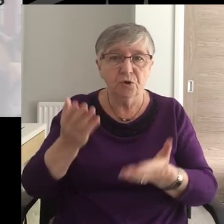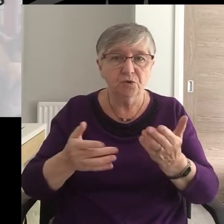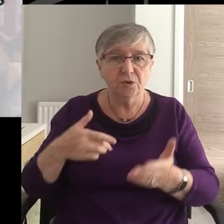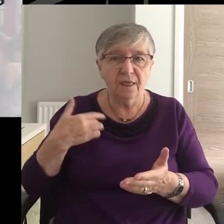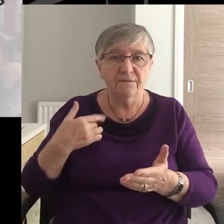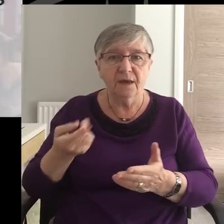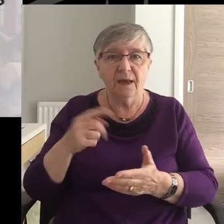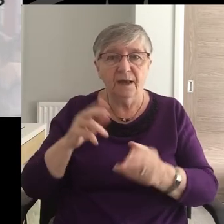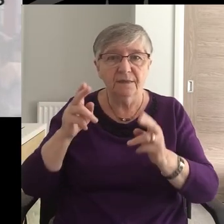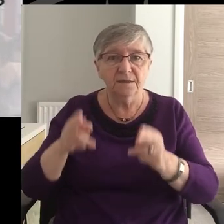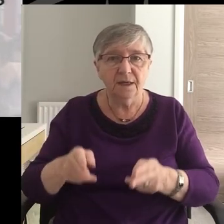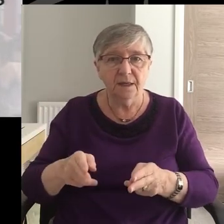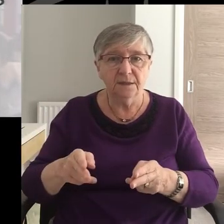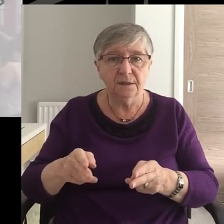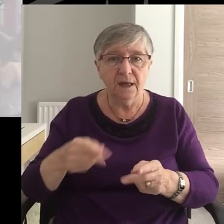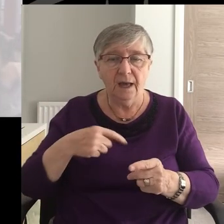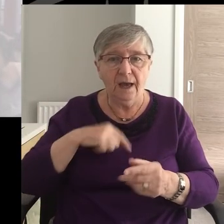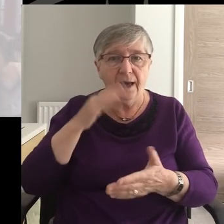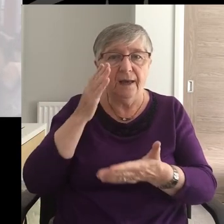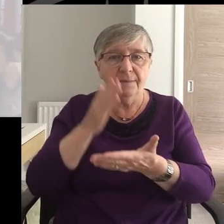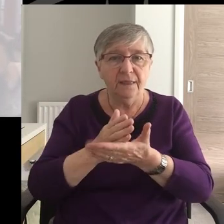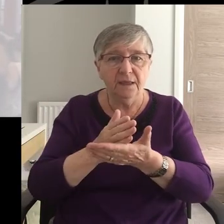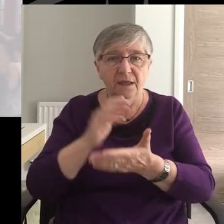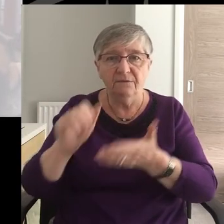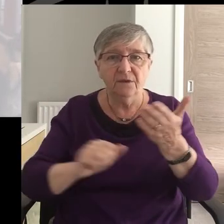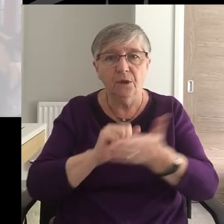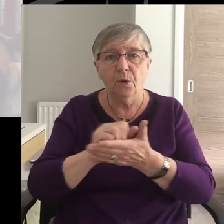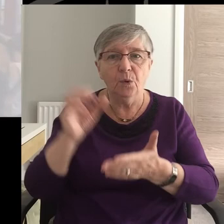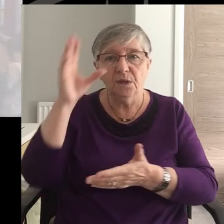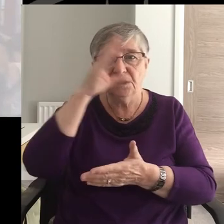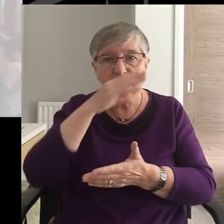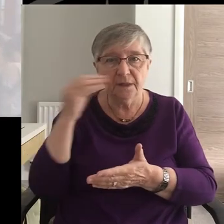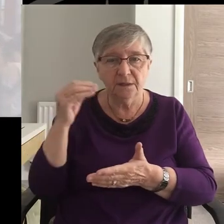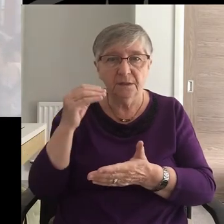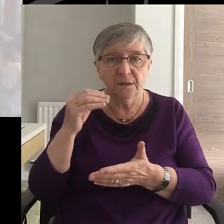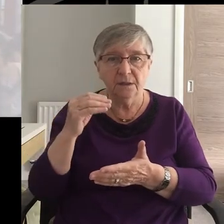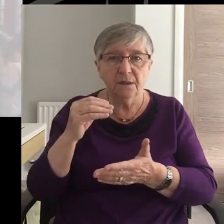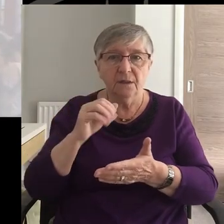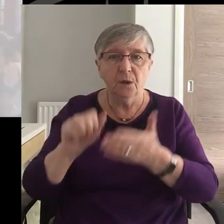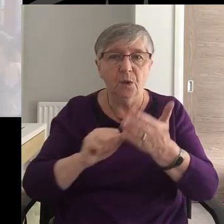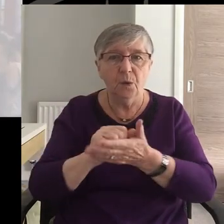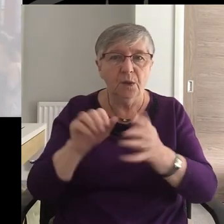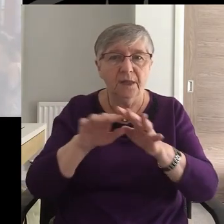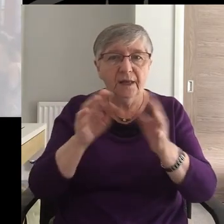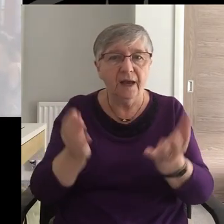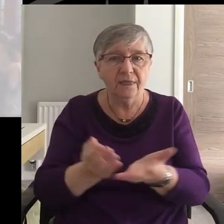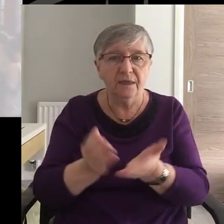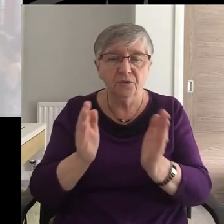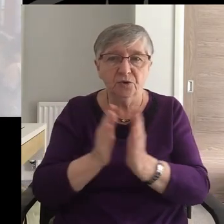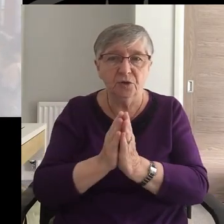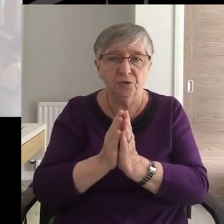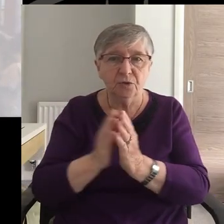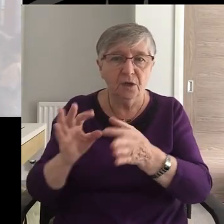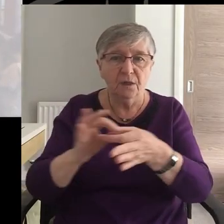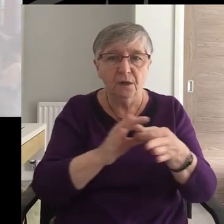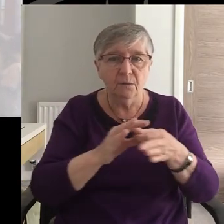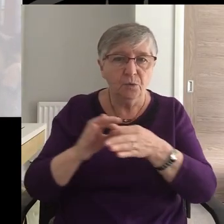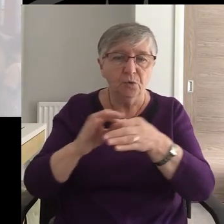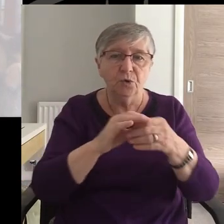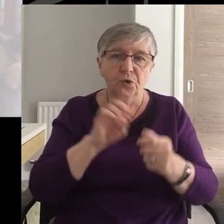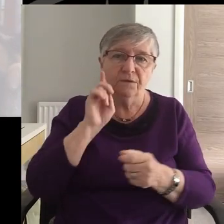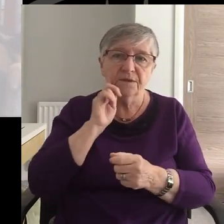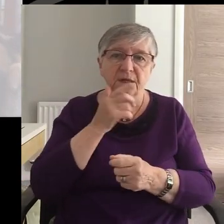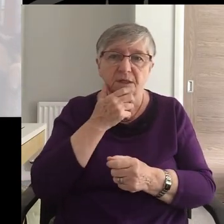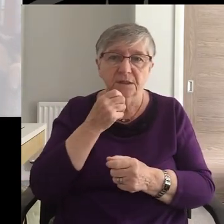to judge the living and the dead I believe in the Holy Spirit The Holy Catholic Church The